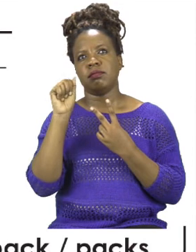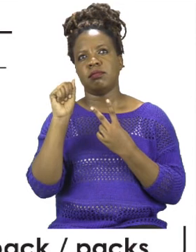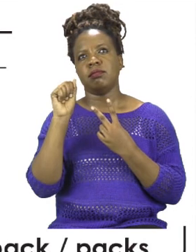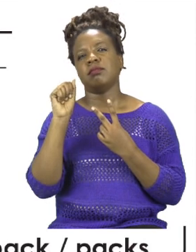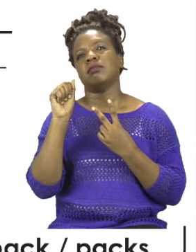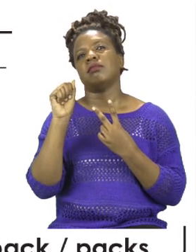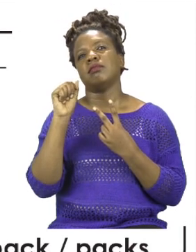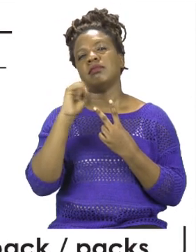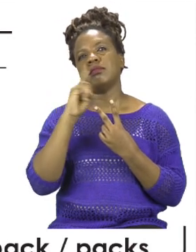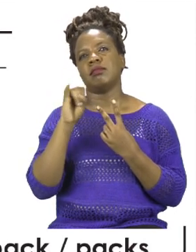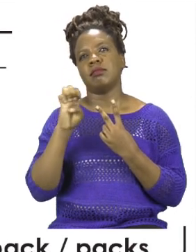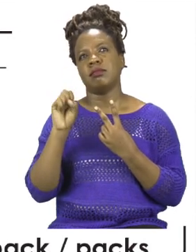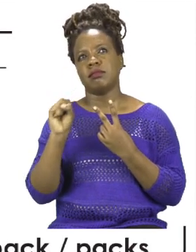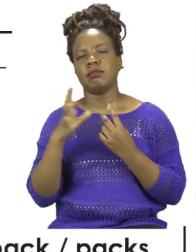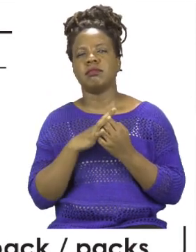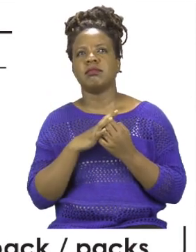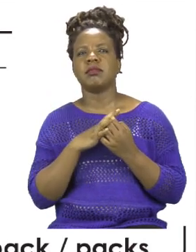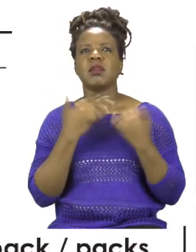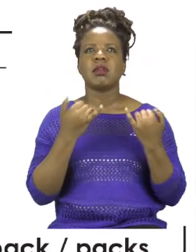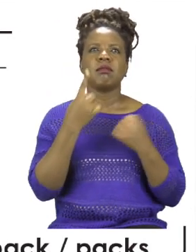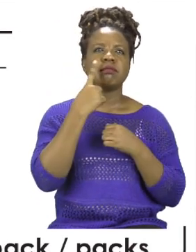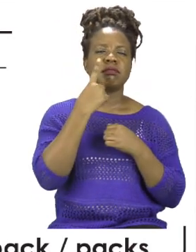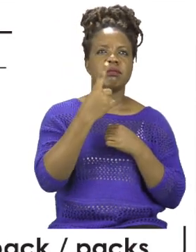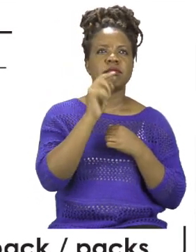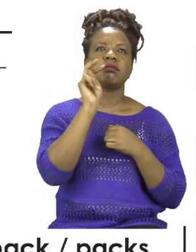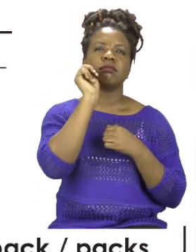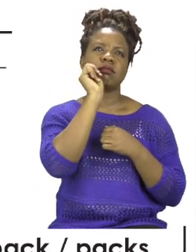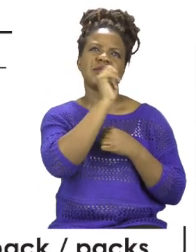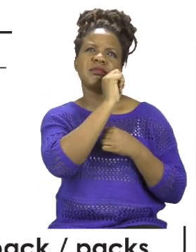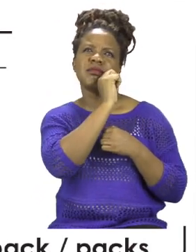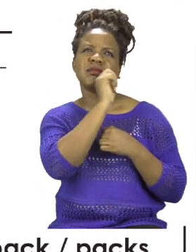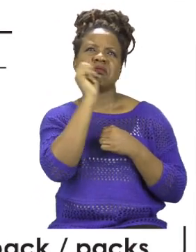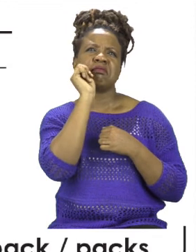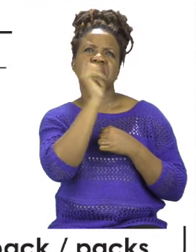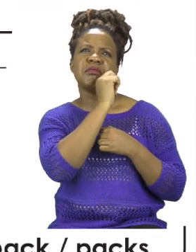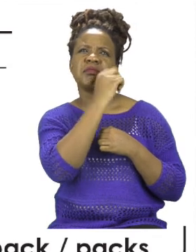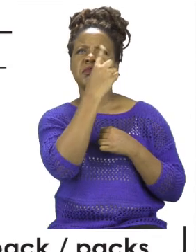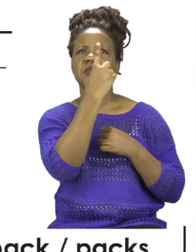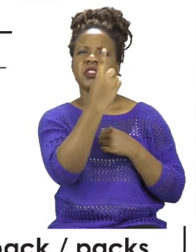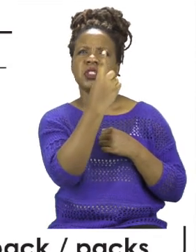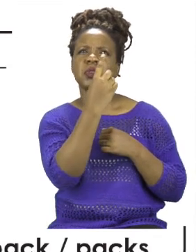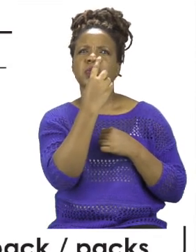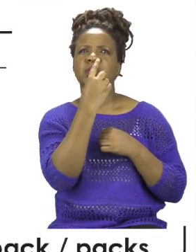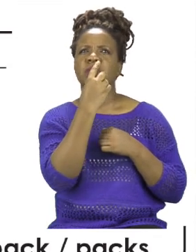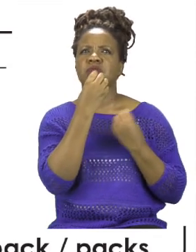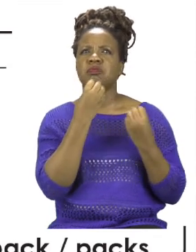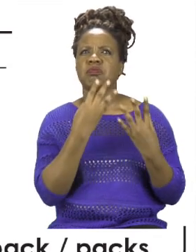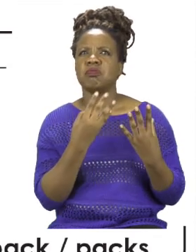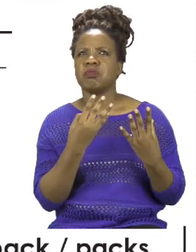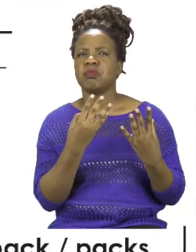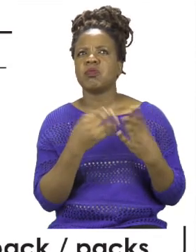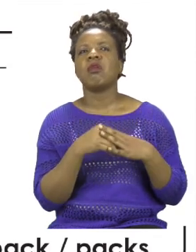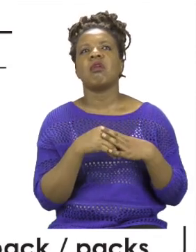is the word cows. Now cows, is it one or two or